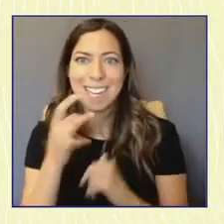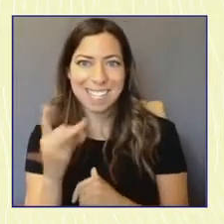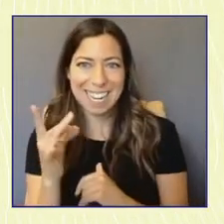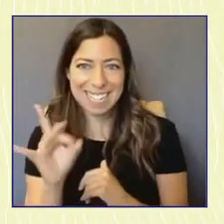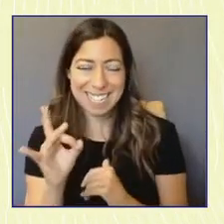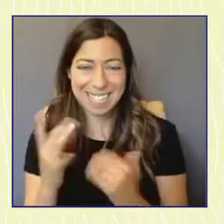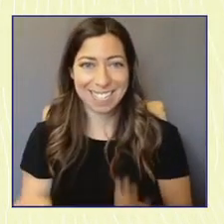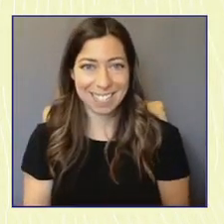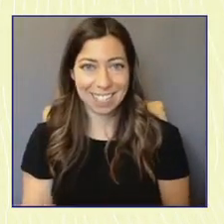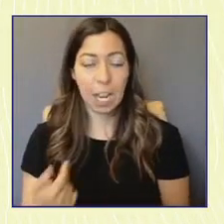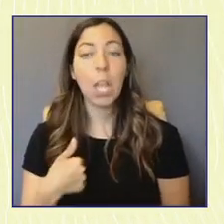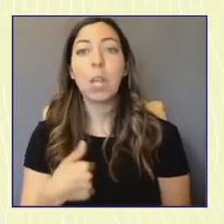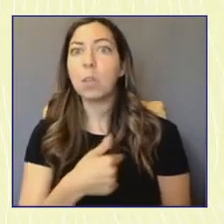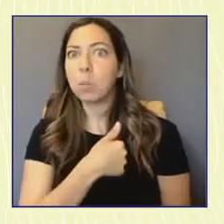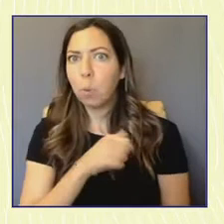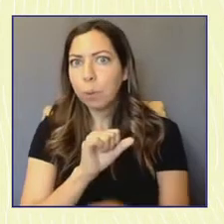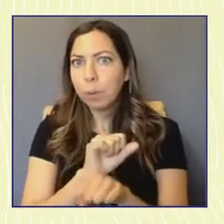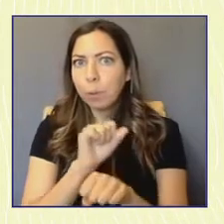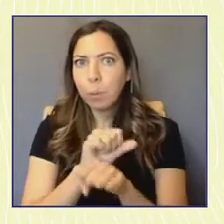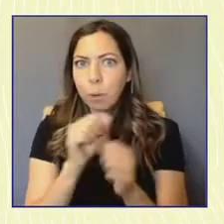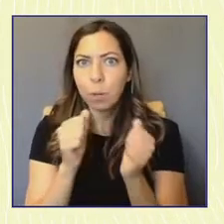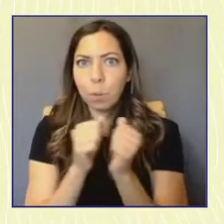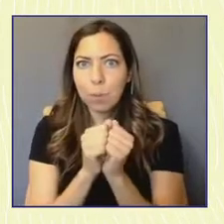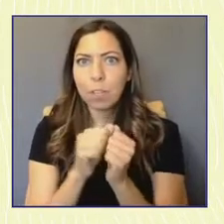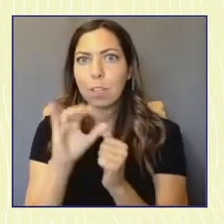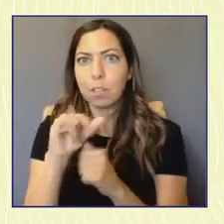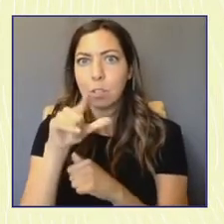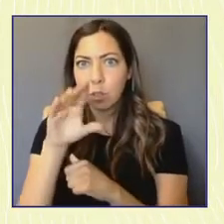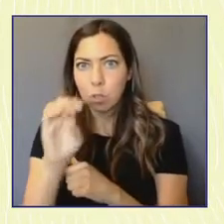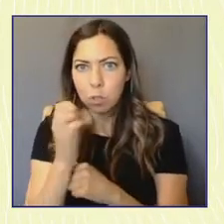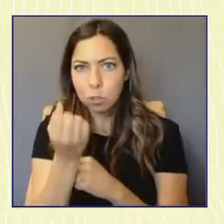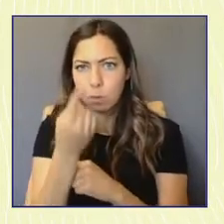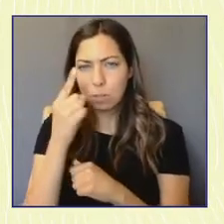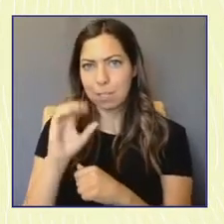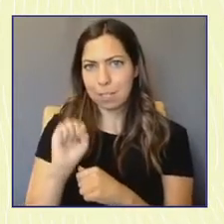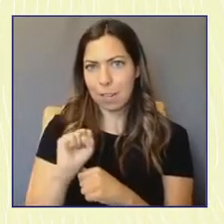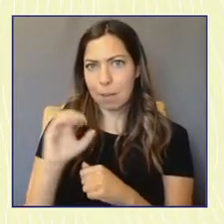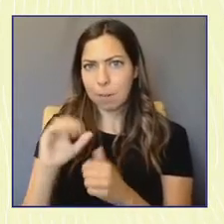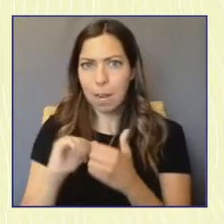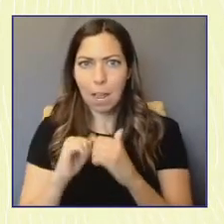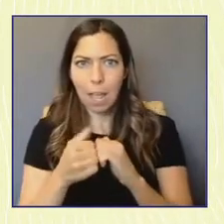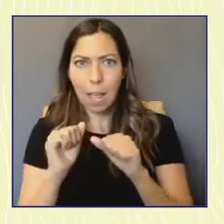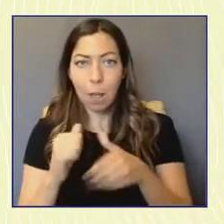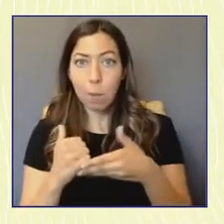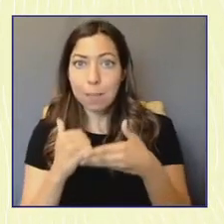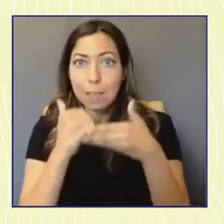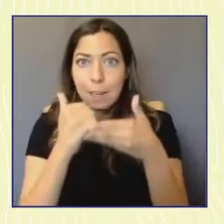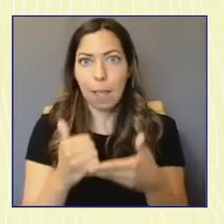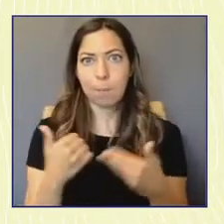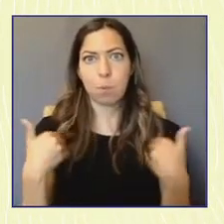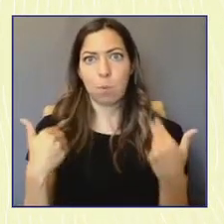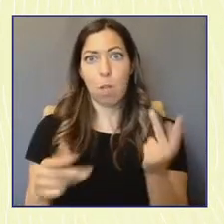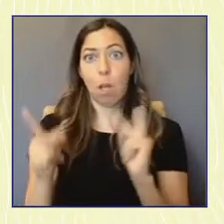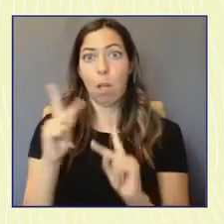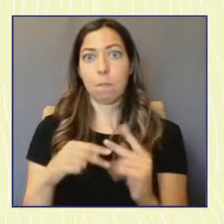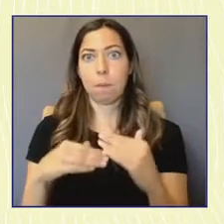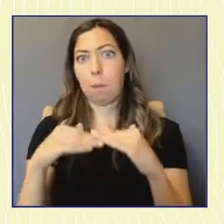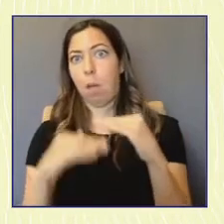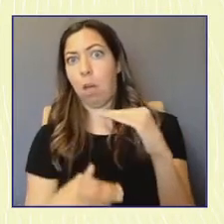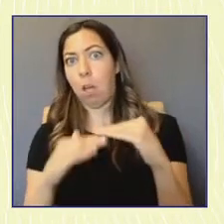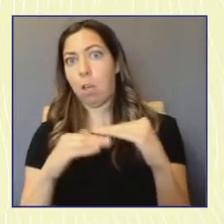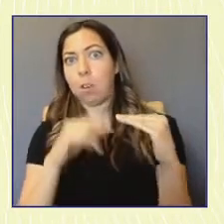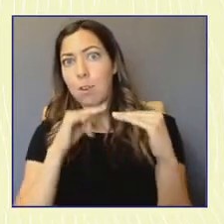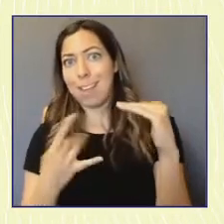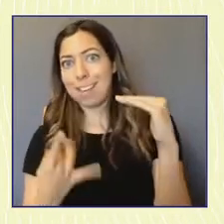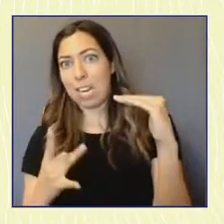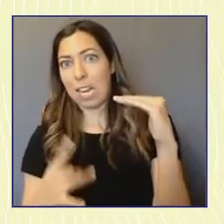really closely with circle to better understand what Snapchat can be doing to help young folks before they turn 18 so that way when they